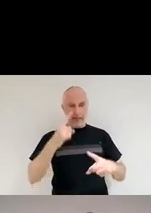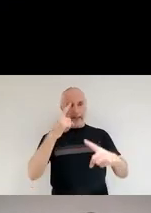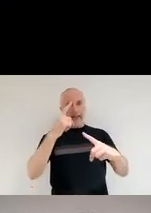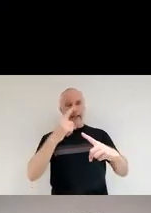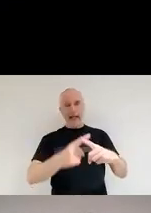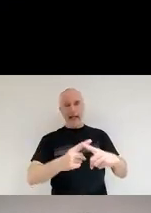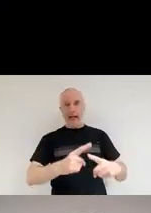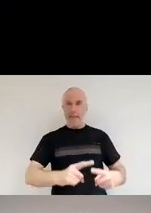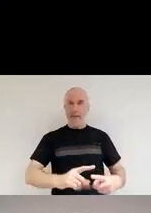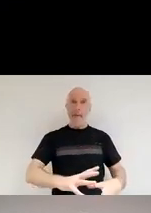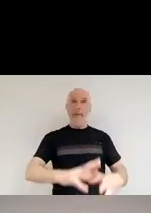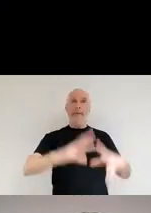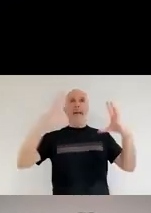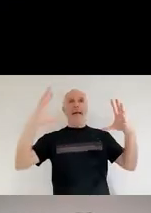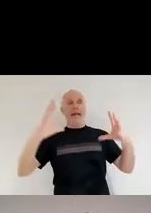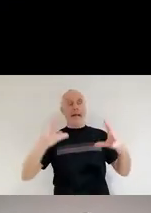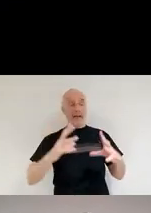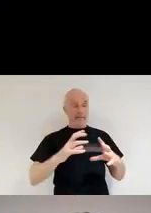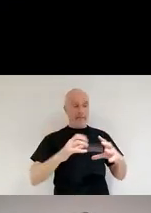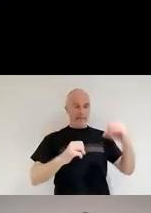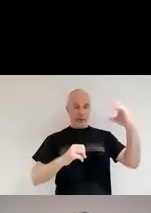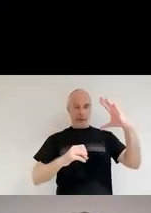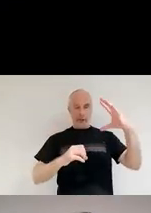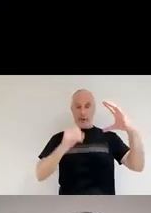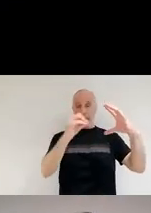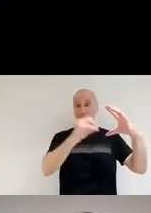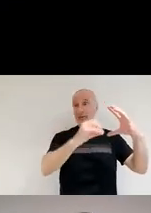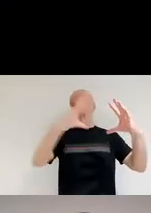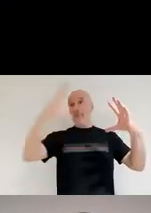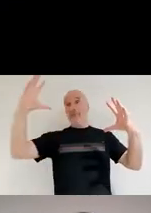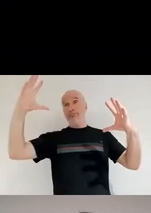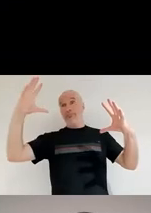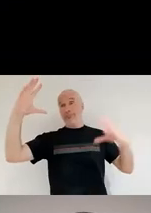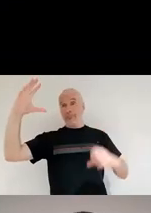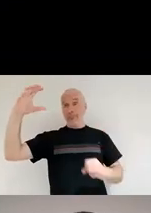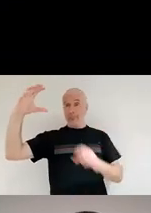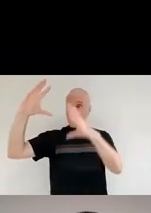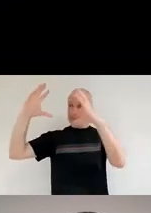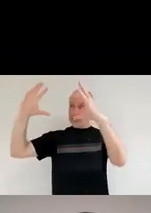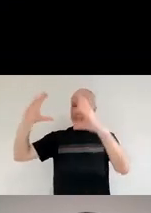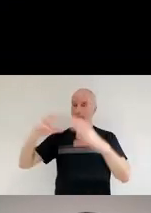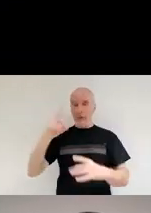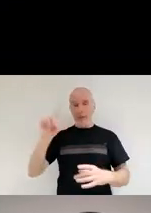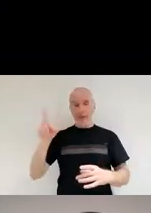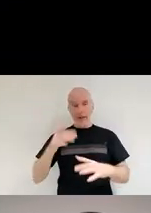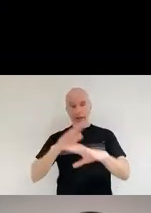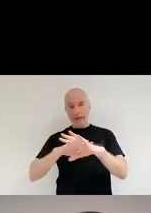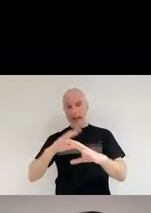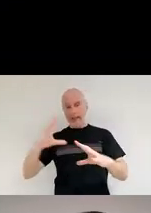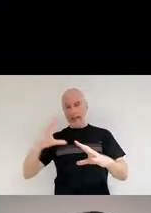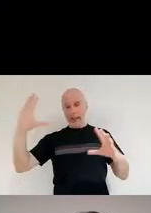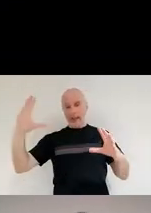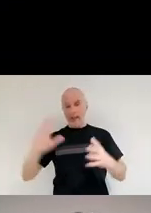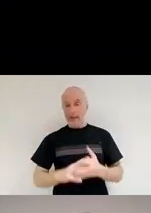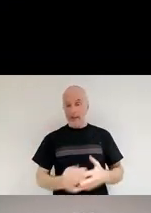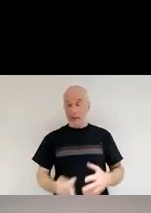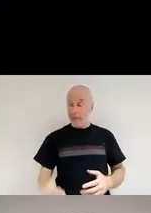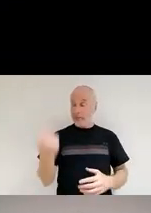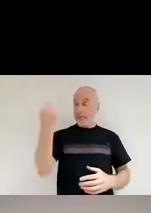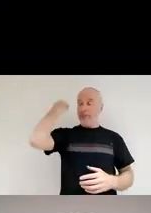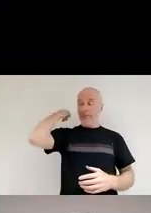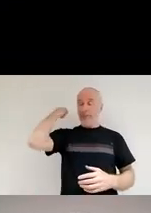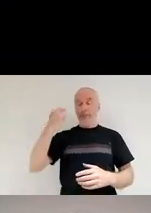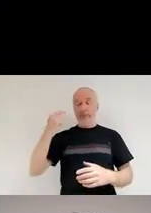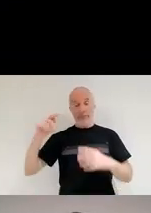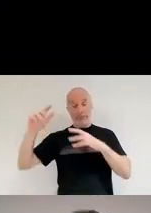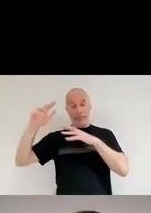seems like a good idea. Okay, so we already think we have more massive stars in the beginning of the universe, plus more